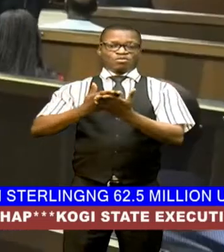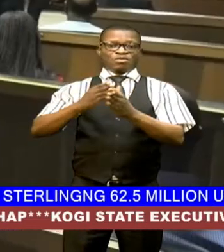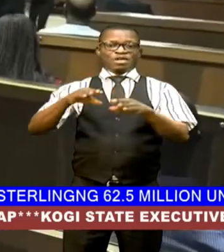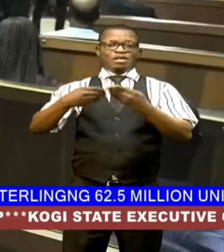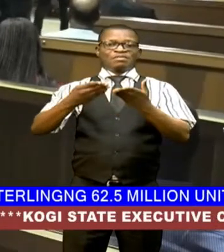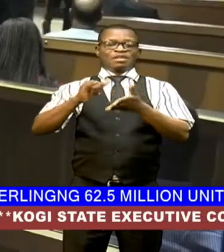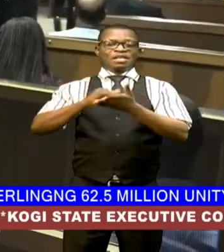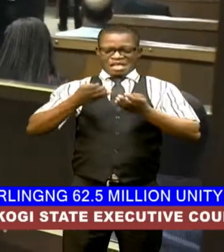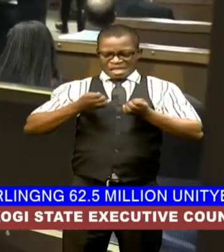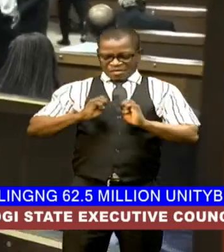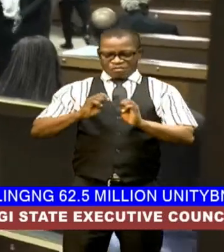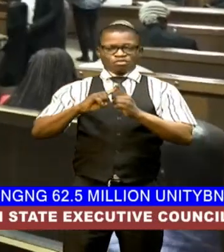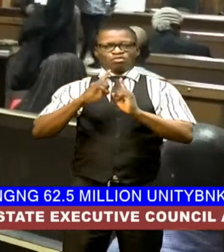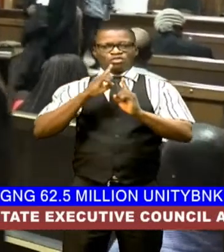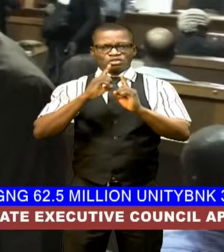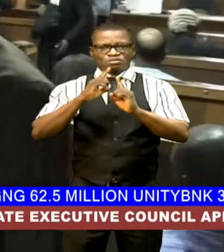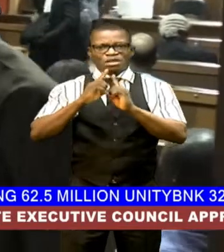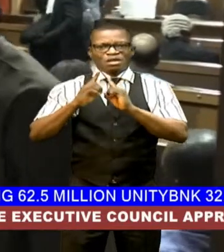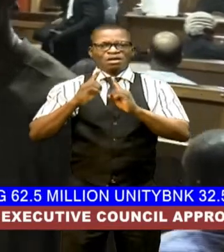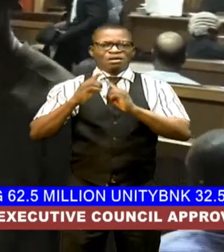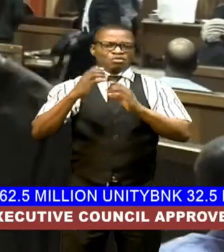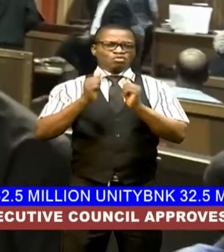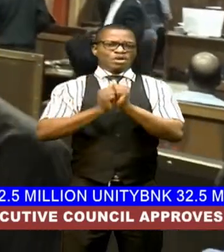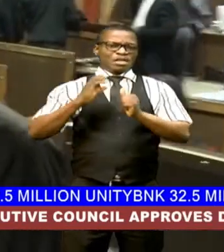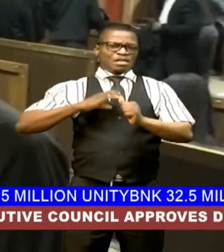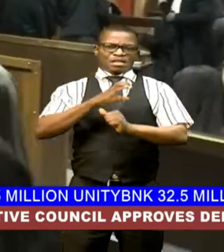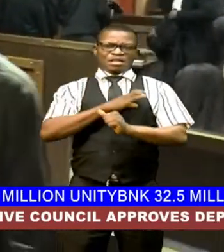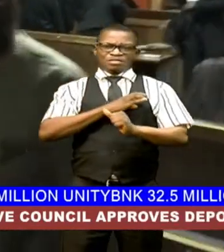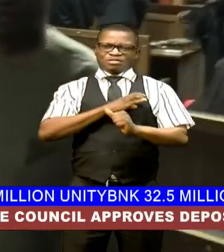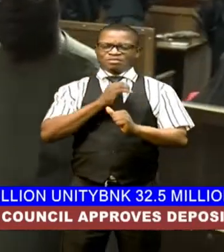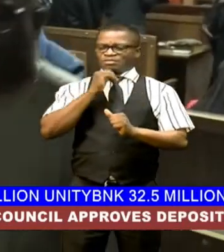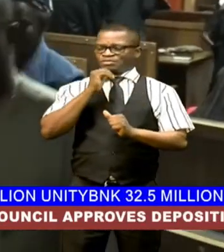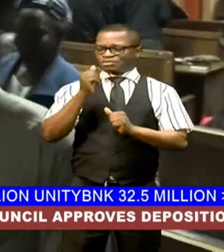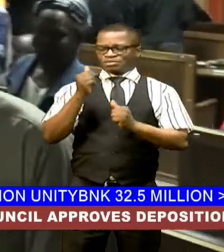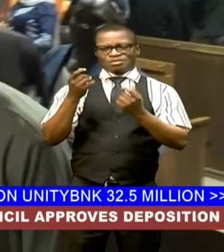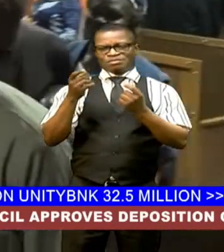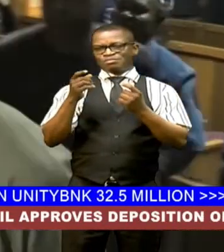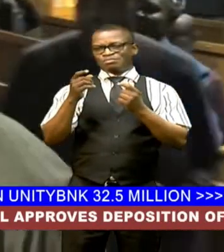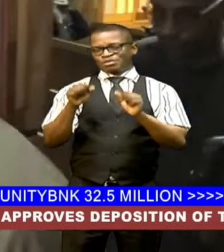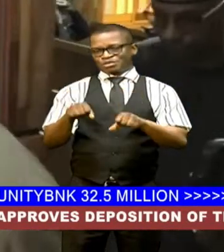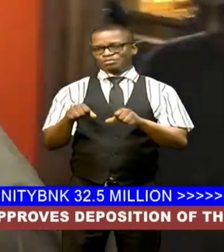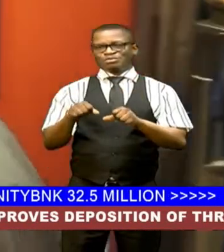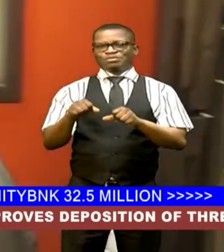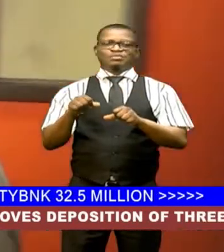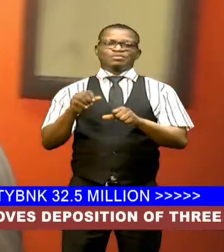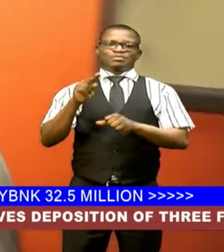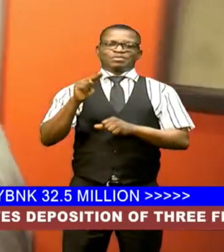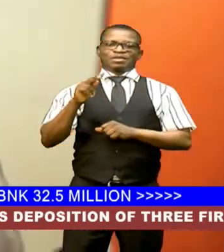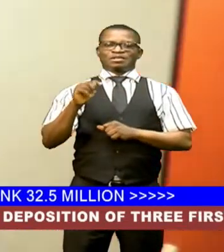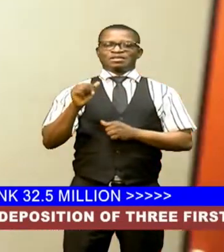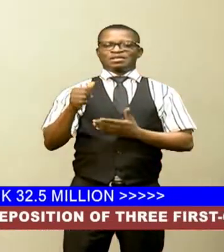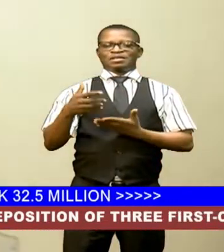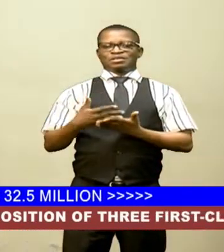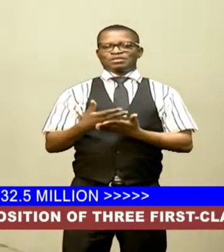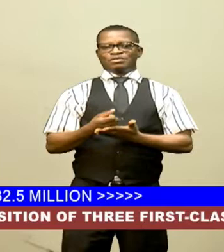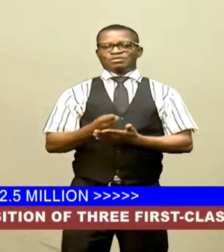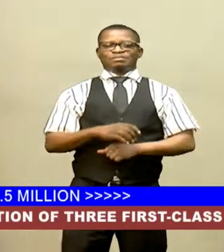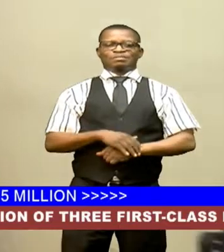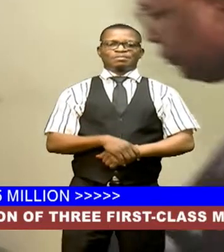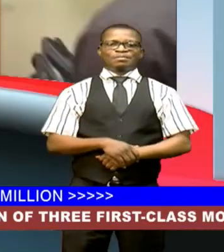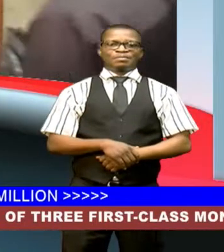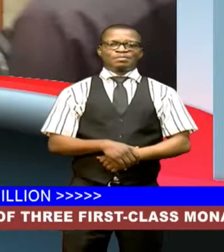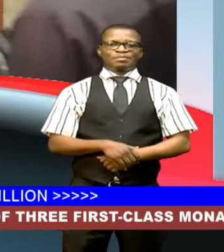efforts to speak with the council to the respondent we are unsuccessful chukunon so ntn news